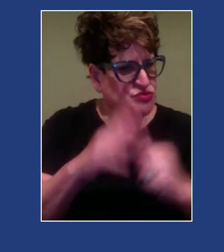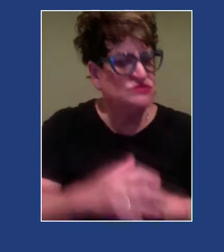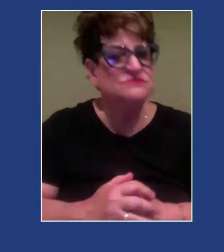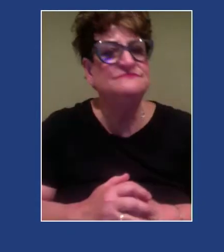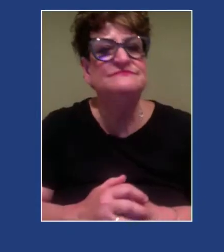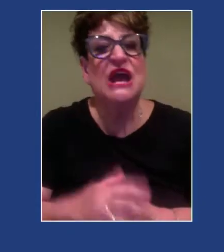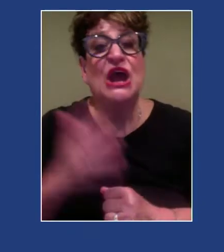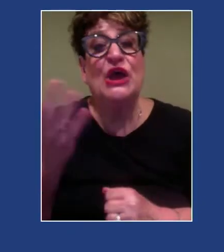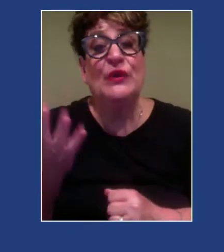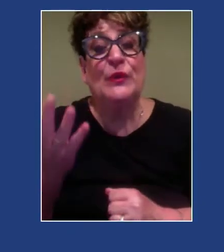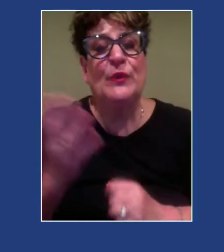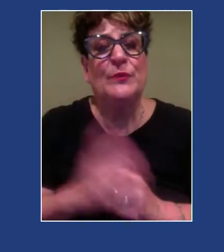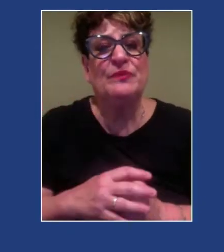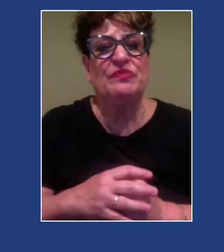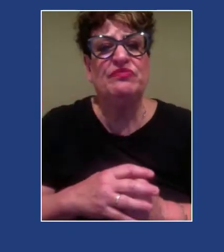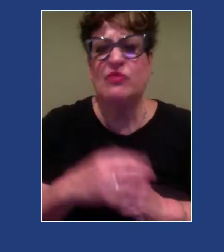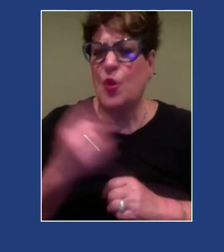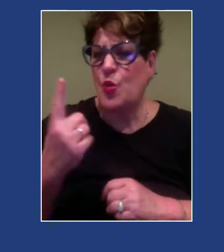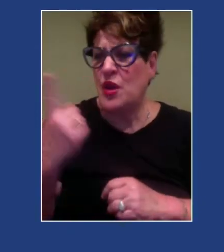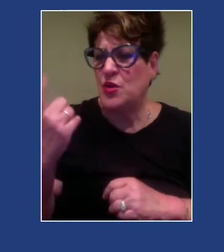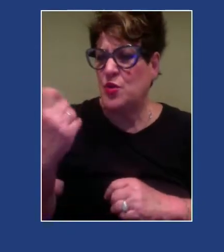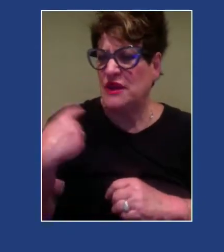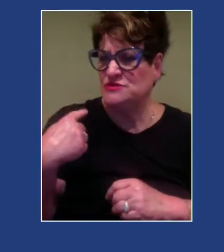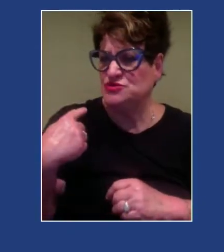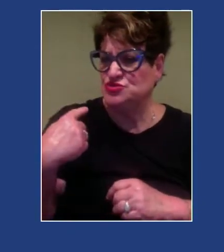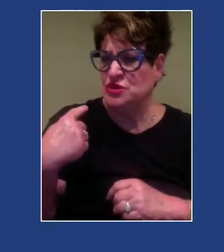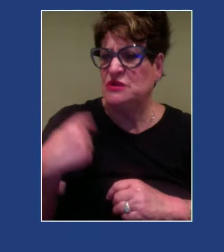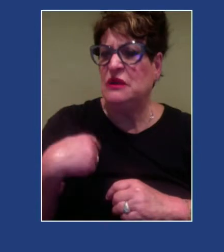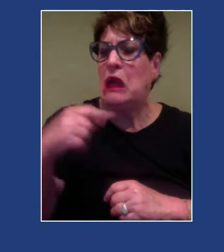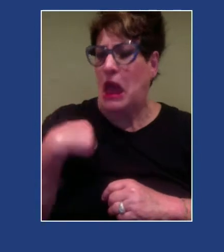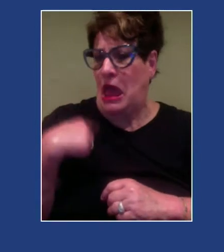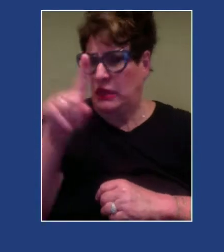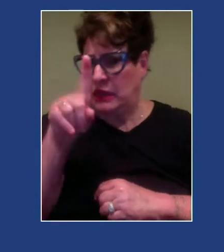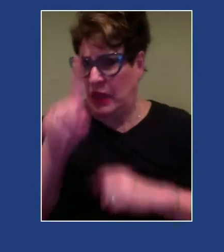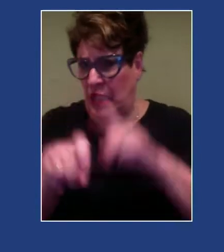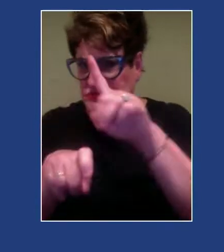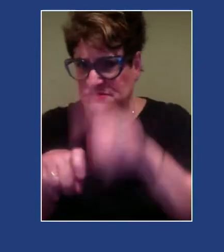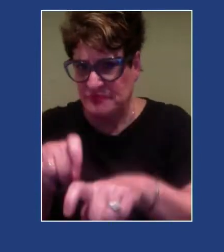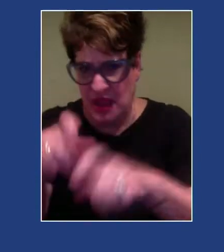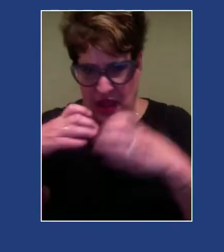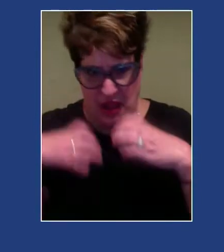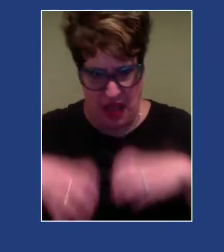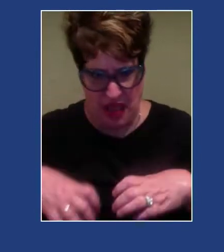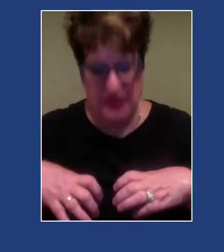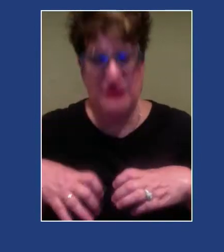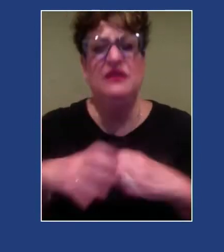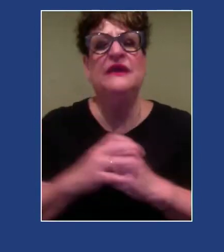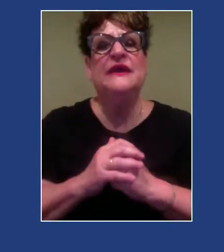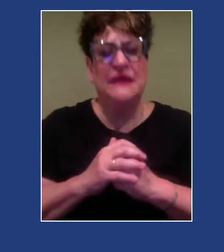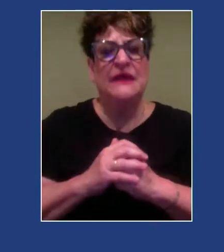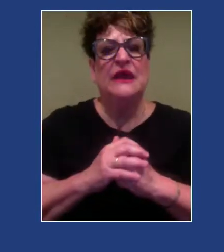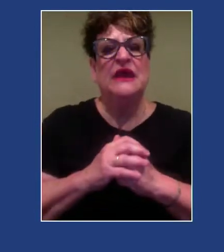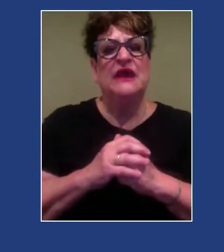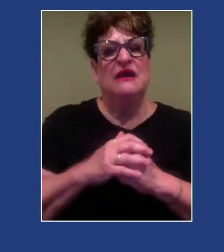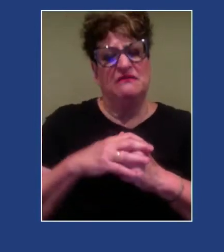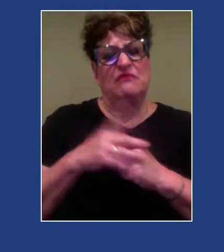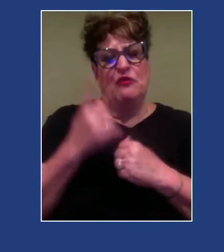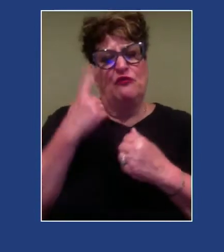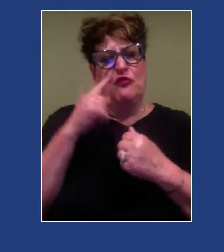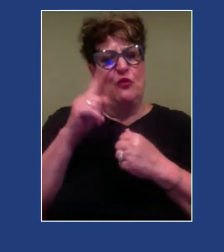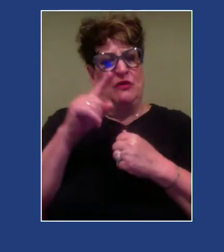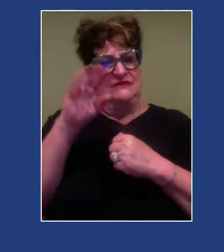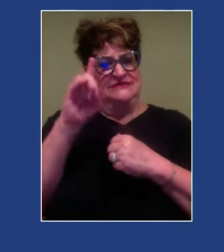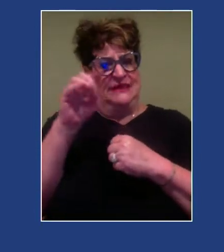So one of the questions that I frequently ask my clients when we first start working in from a DBT framework is